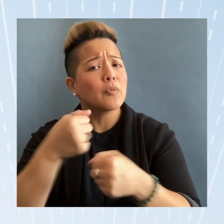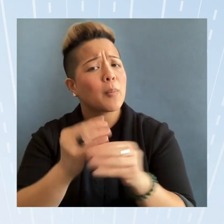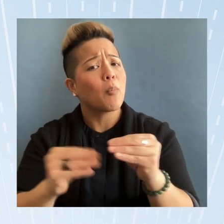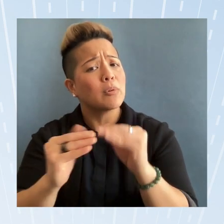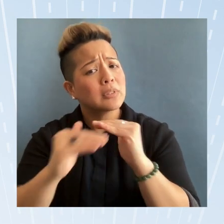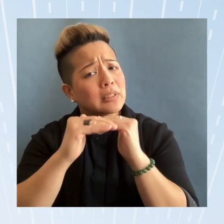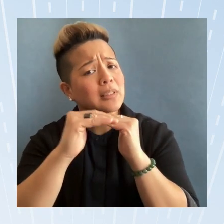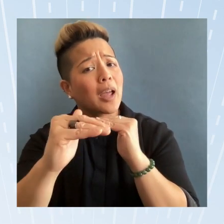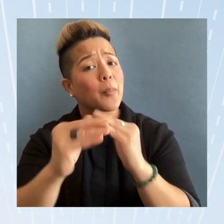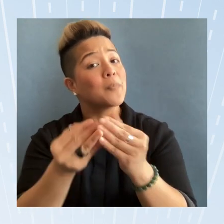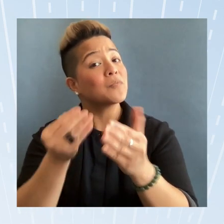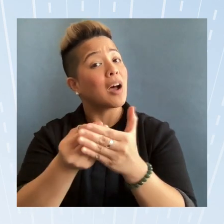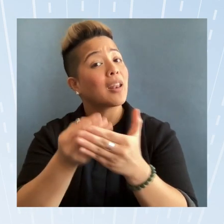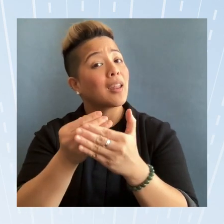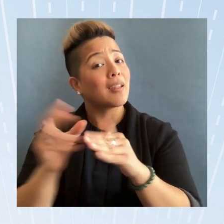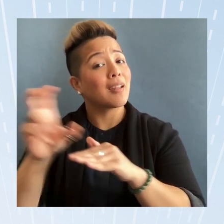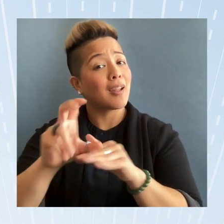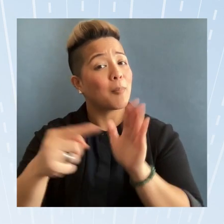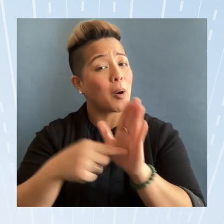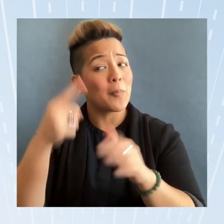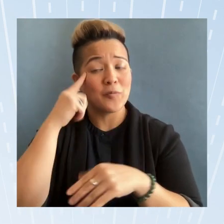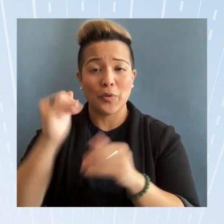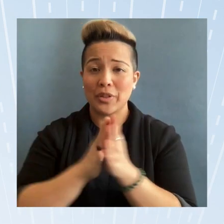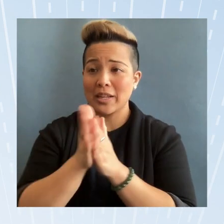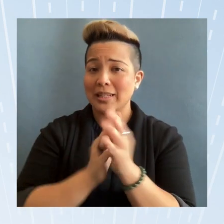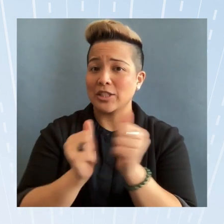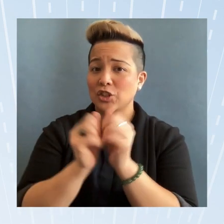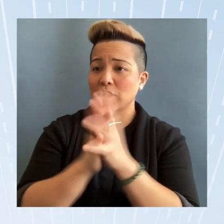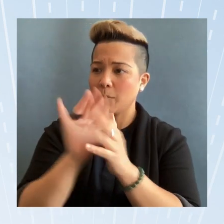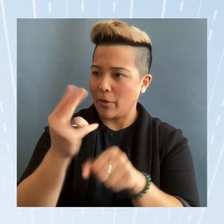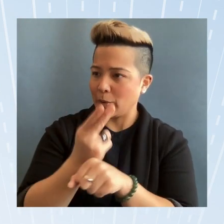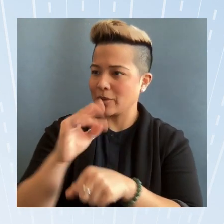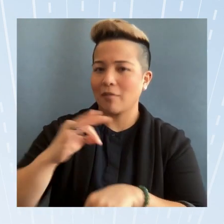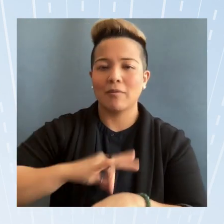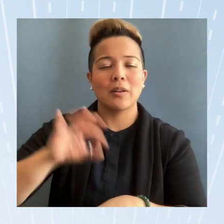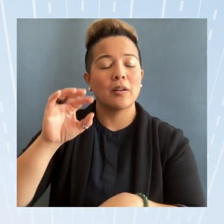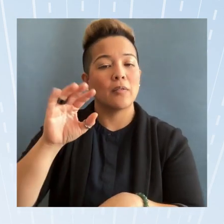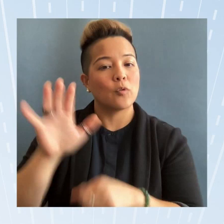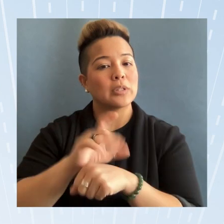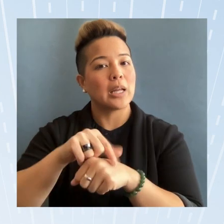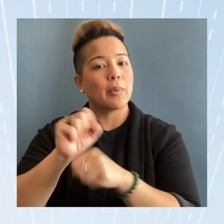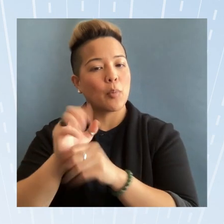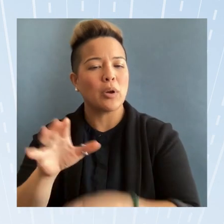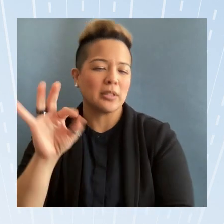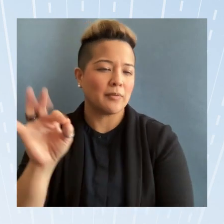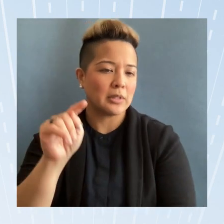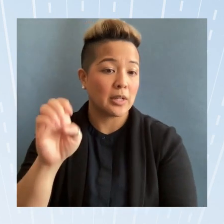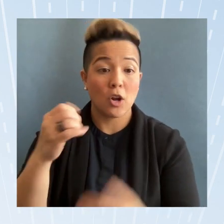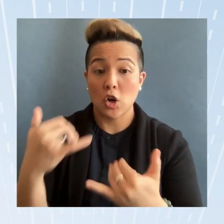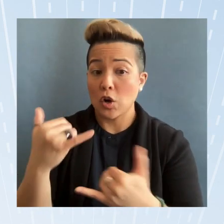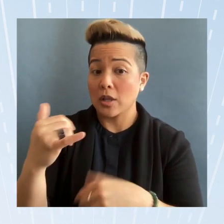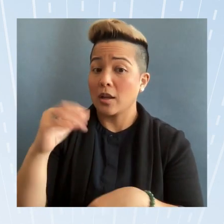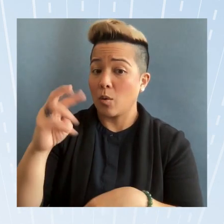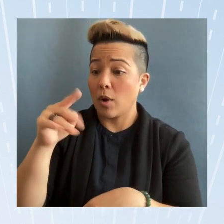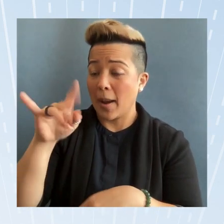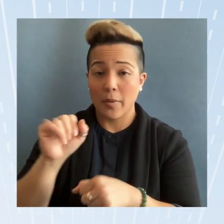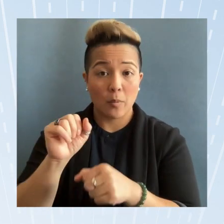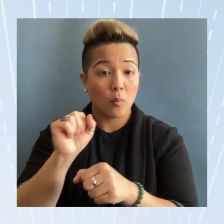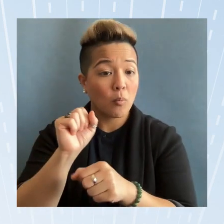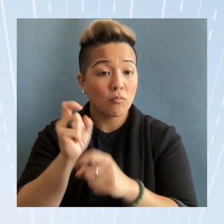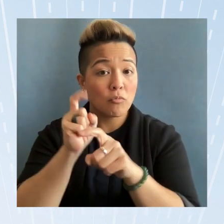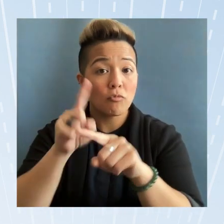funding model for the initiative by the use of full-time employees FTEs currently we aren't be relies on contributions